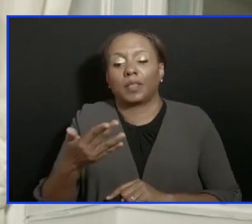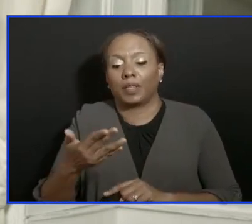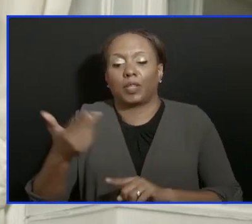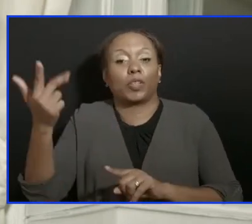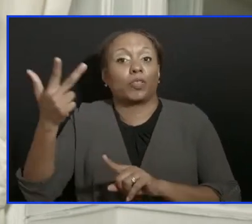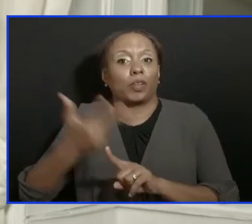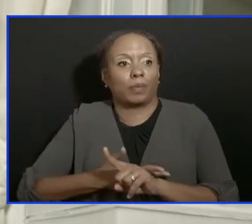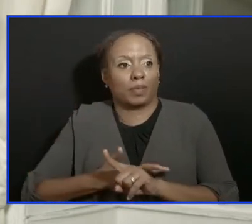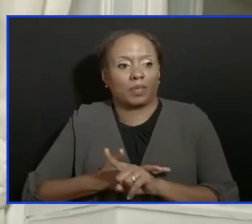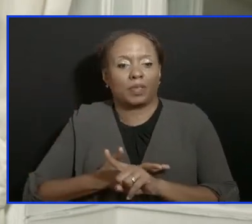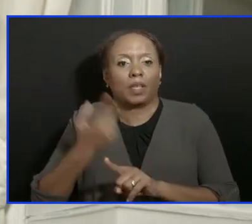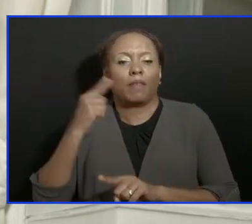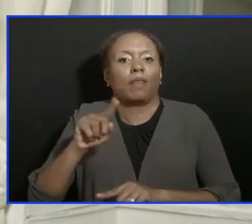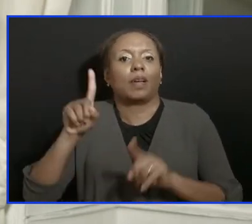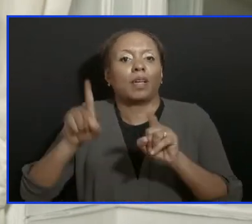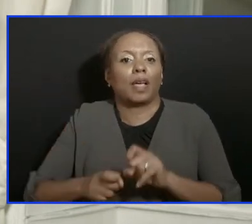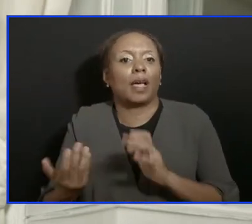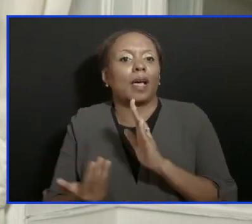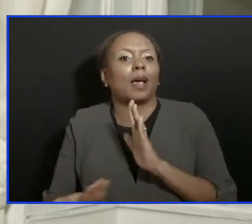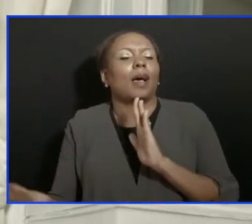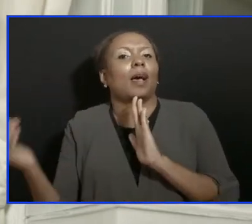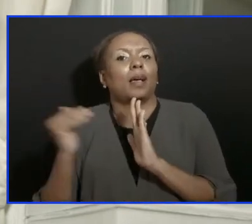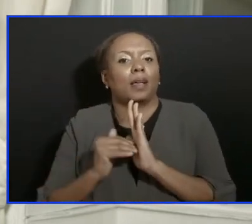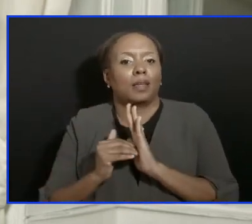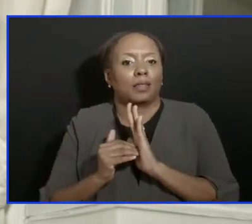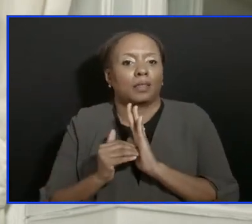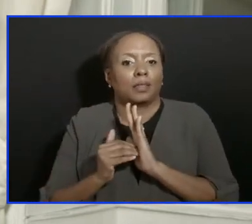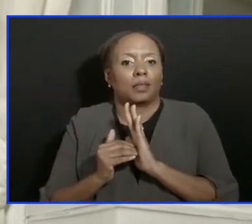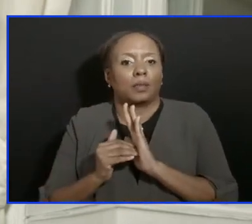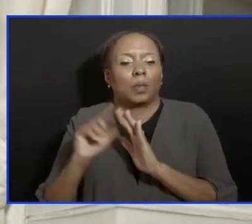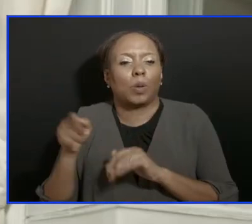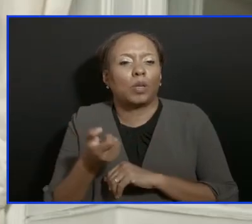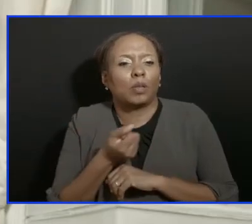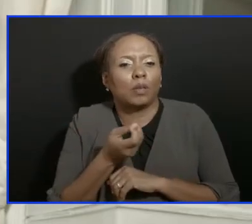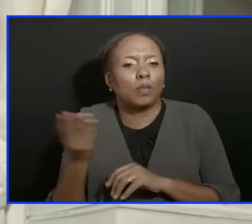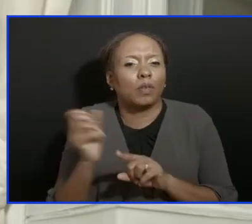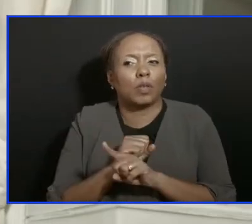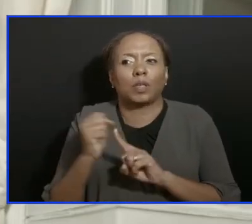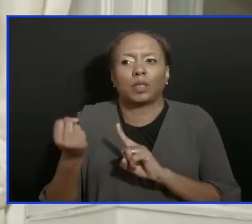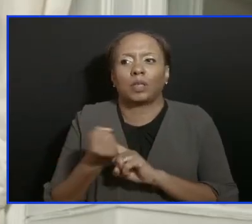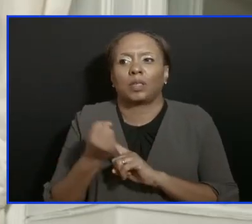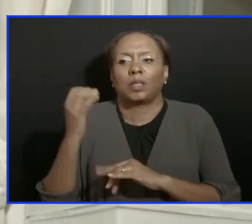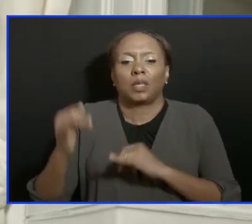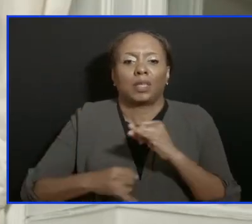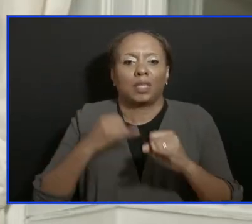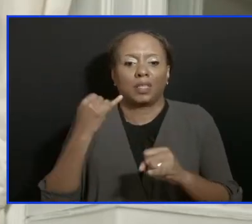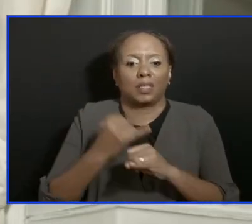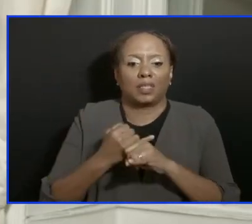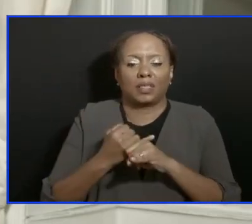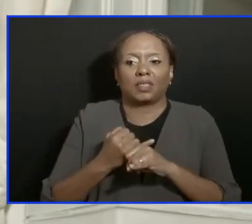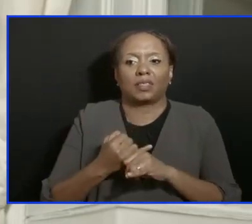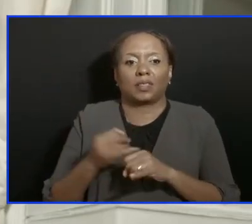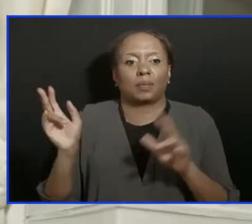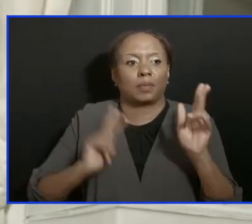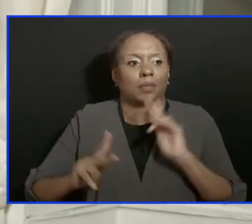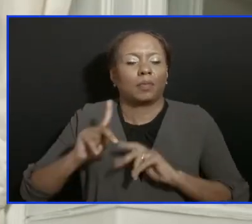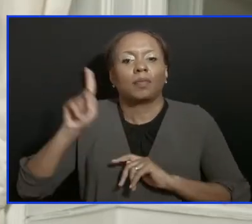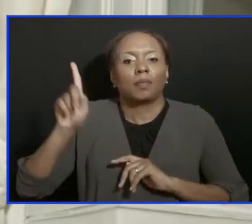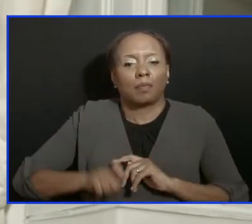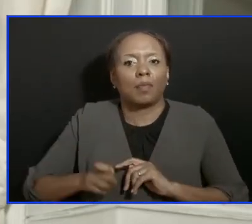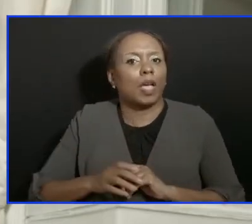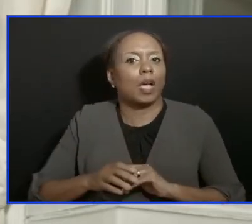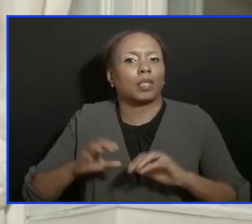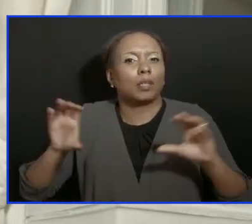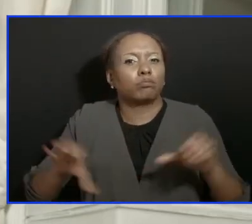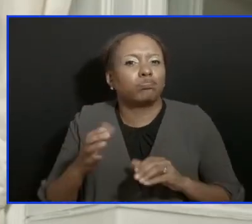that person has developed new onset of symptoms. There have been only a few cases internationally of persons who had repeat infections in that